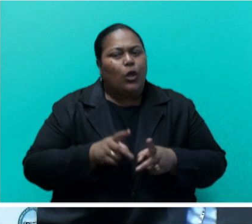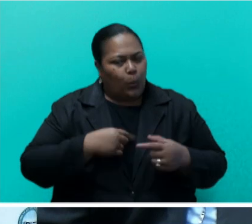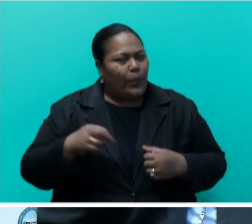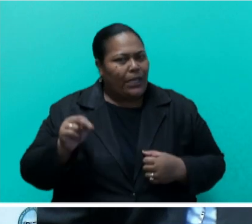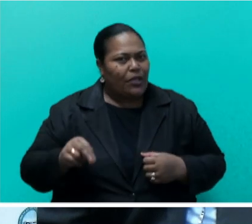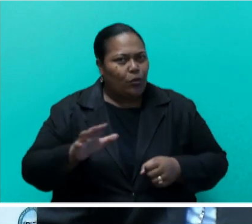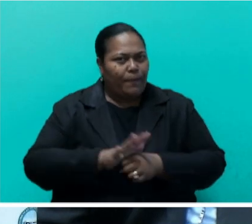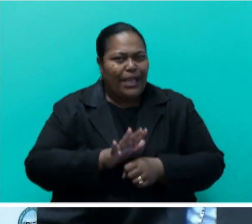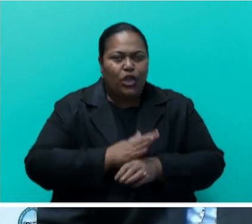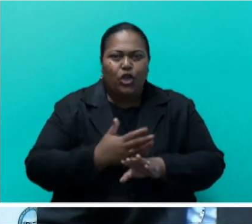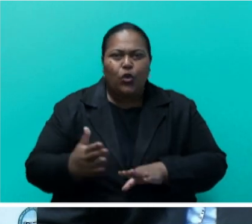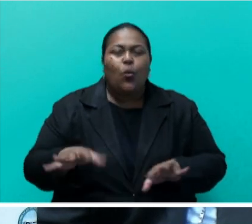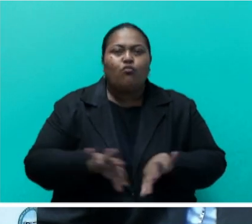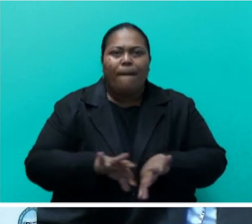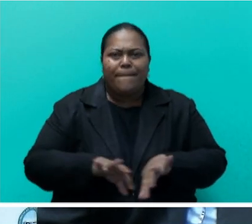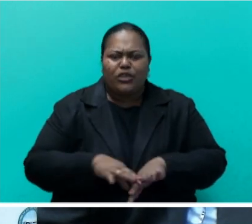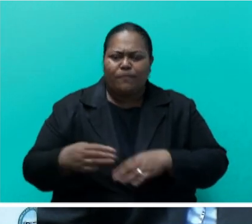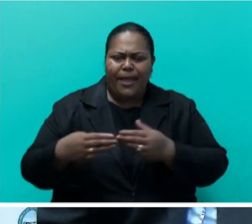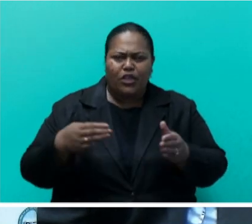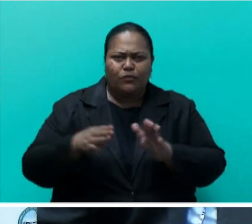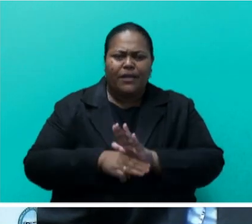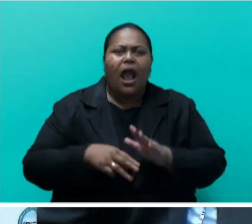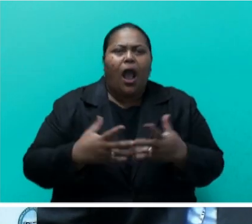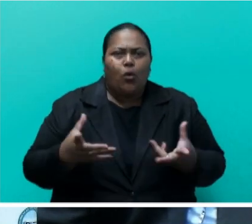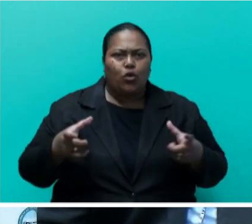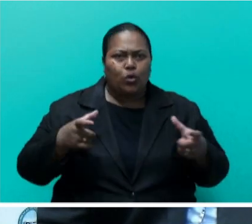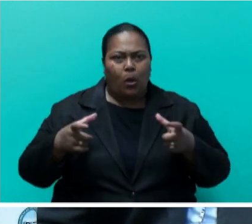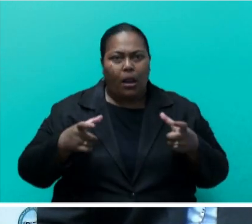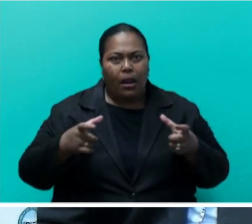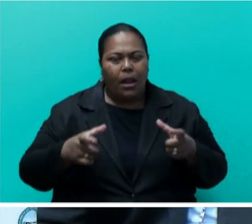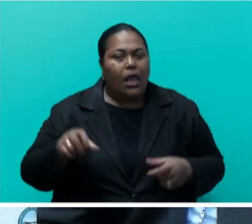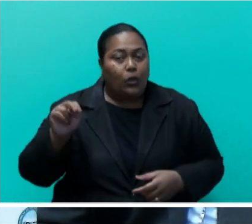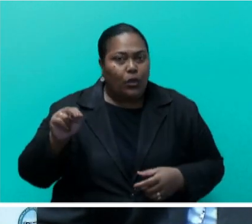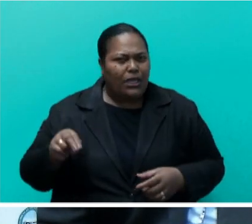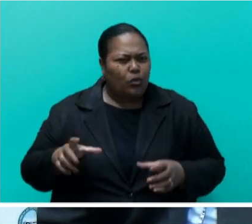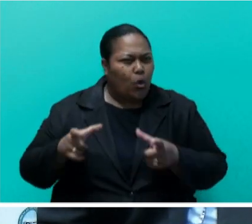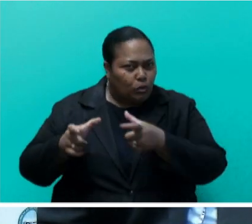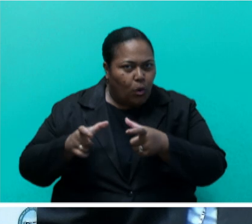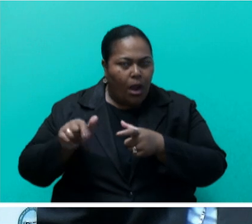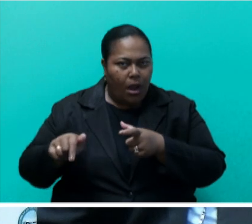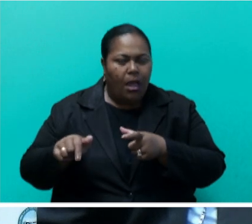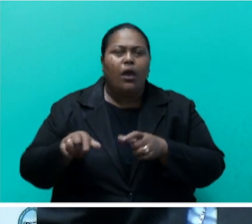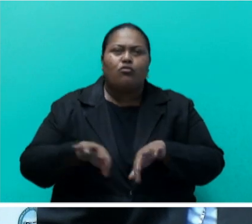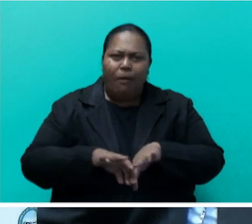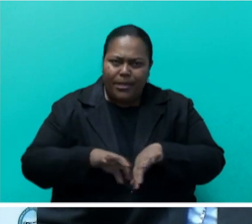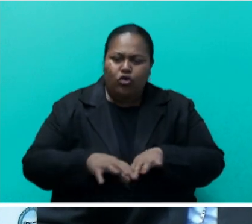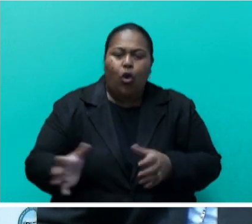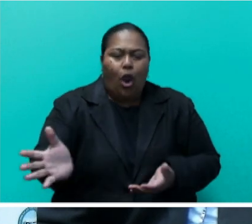waste management infrastructure. This includes proper containment, ditch collection,